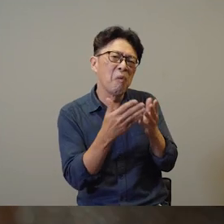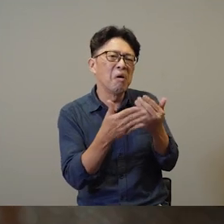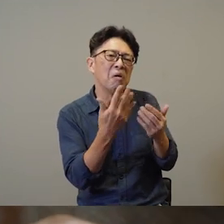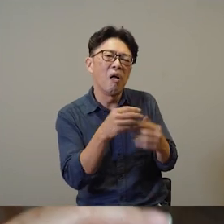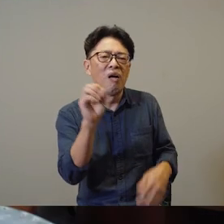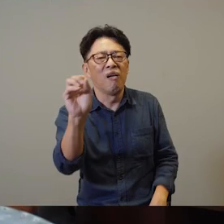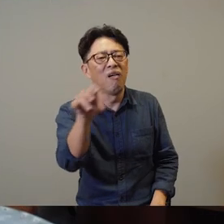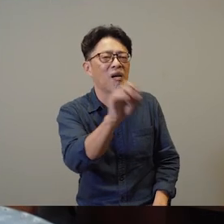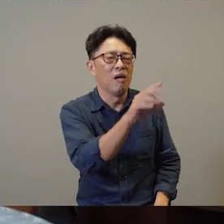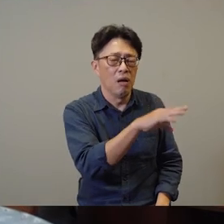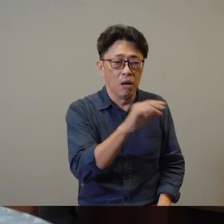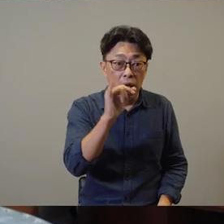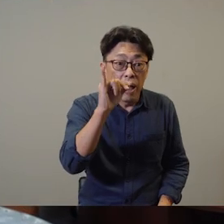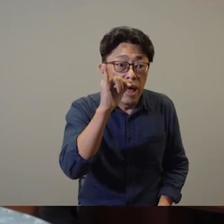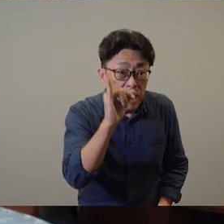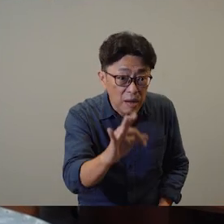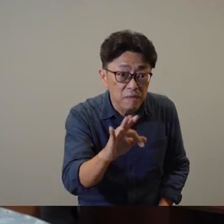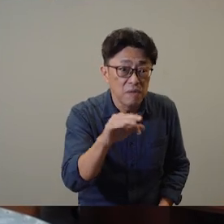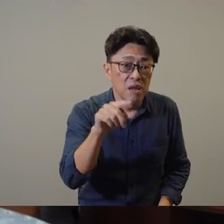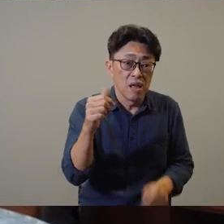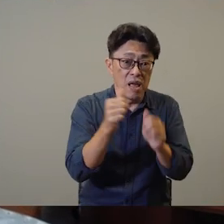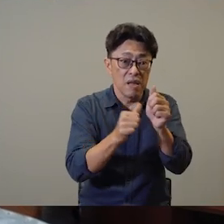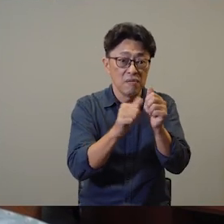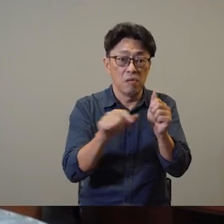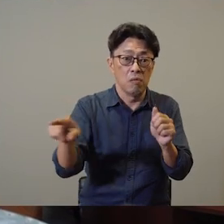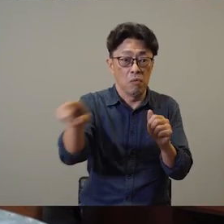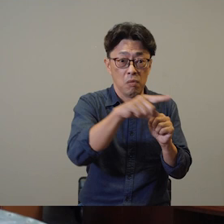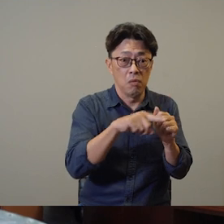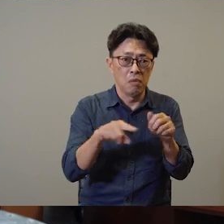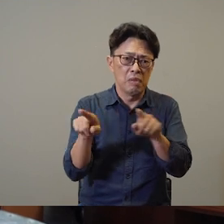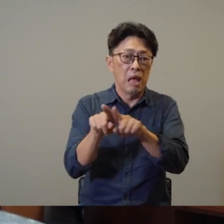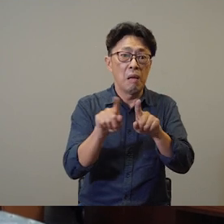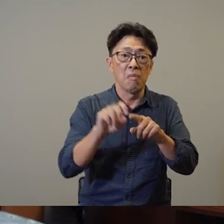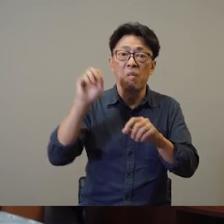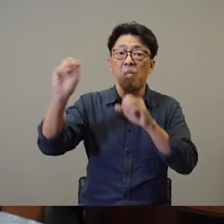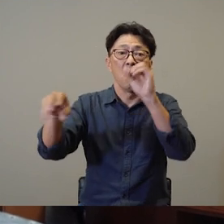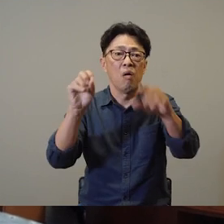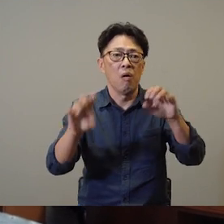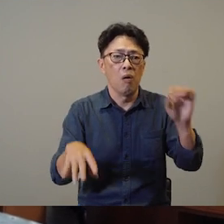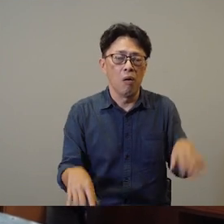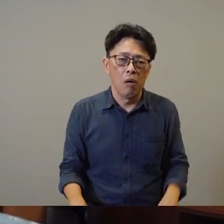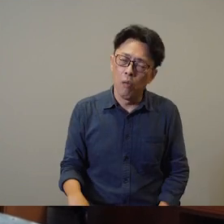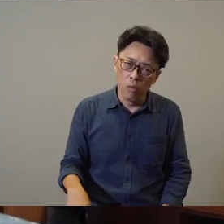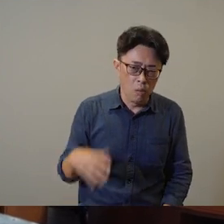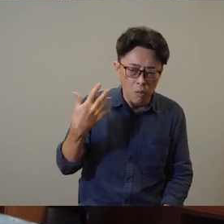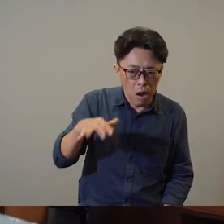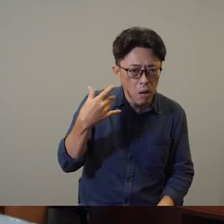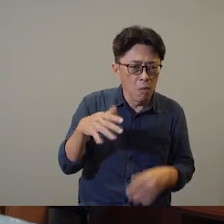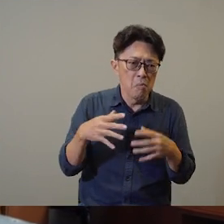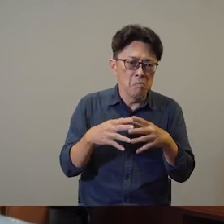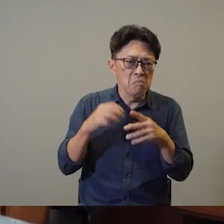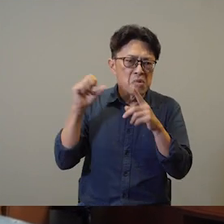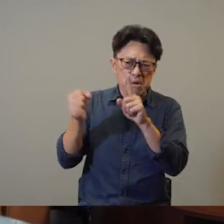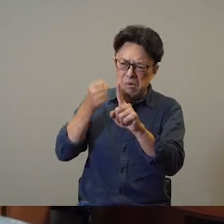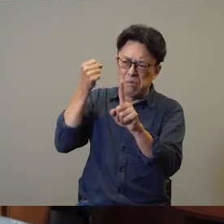it's important for them from this exhibition that they realize that every little thing or like every mundane thing even